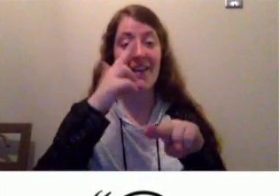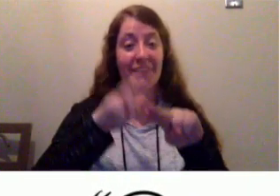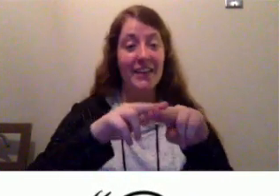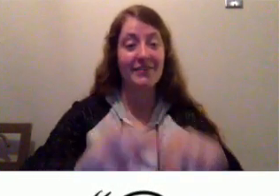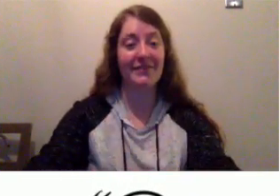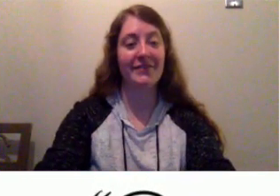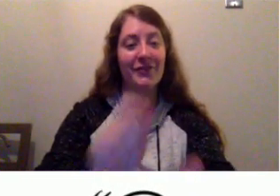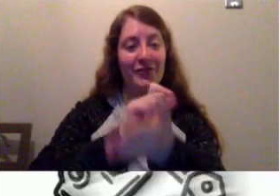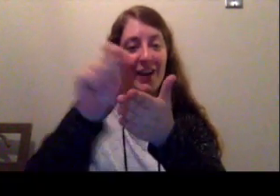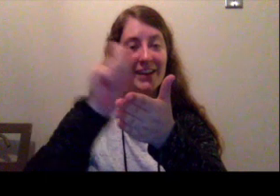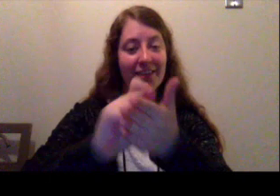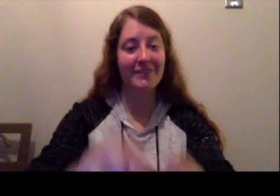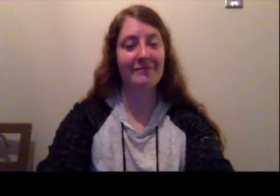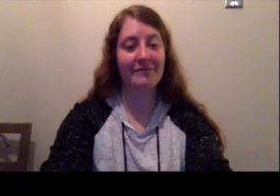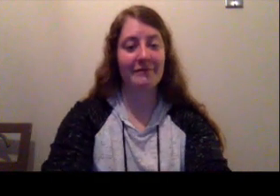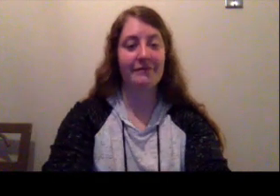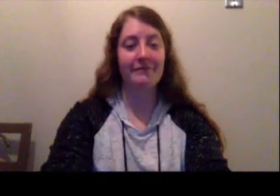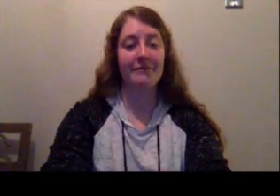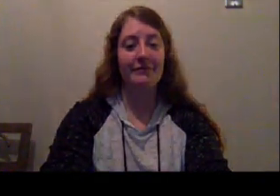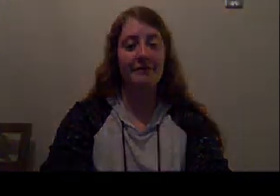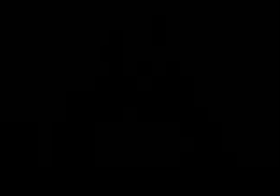Have fun writing! writing!varvideo Tara Tara Thank you.